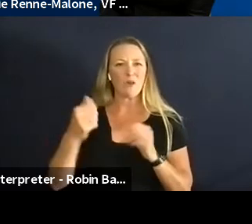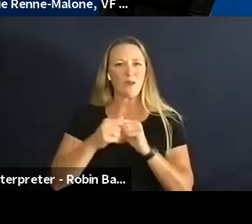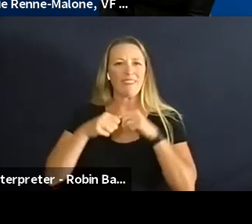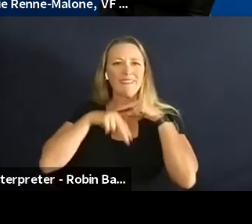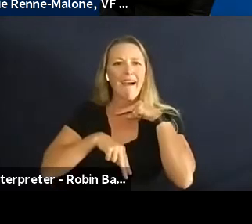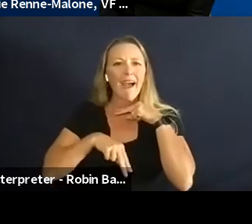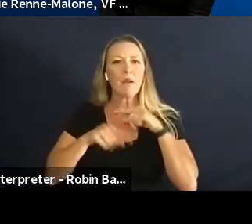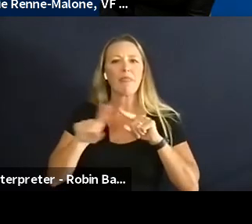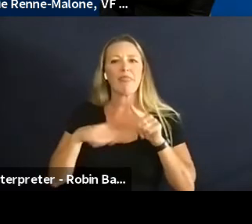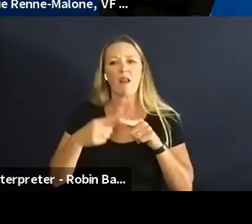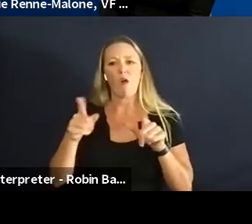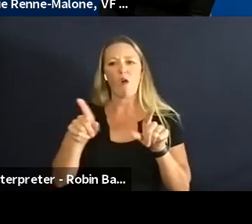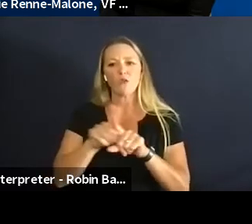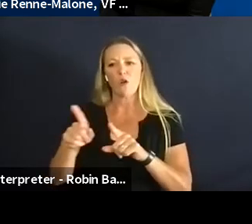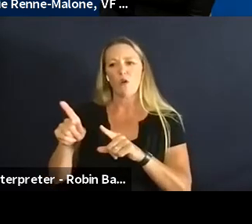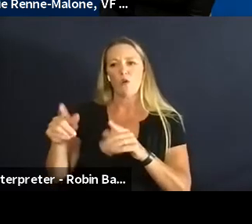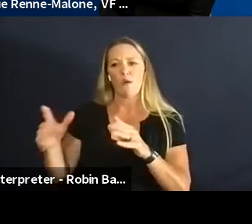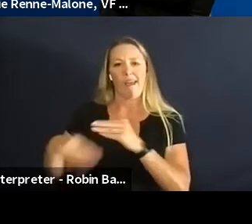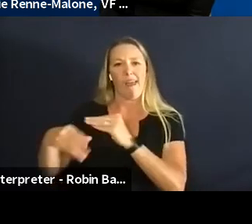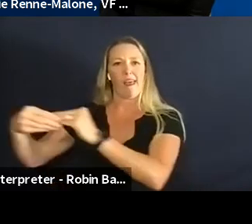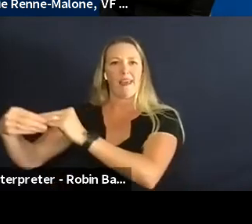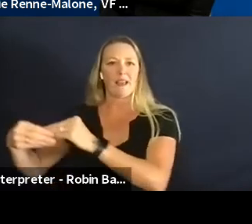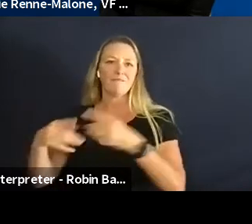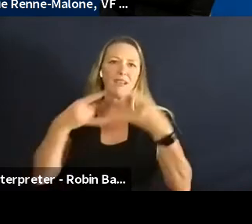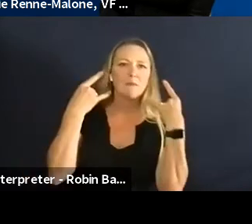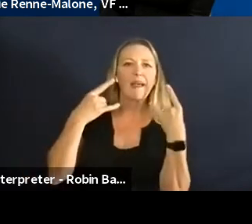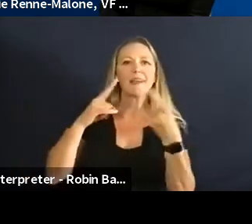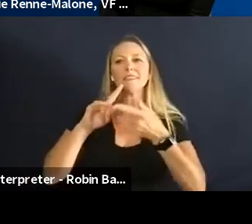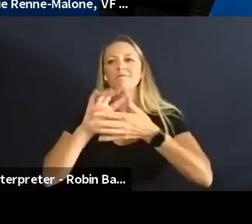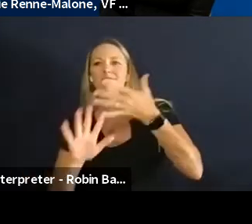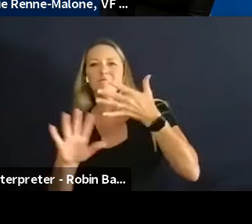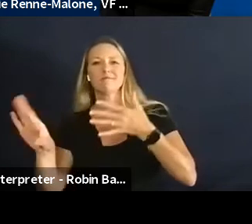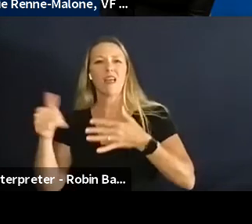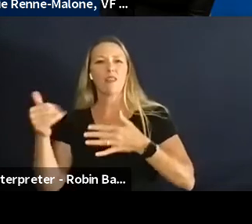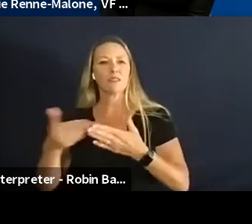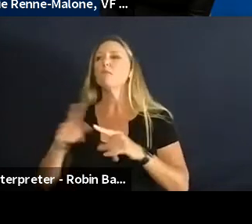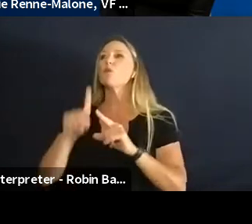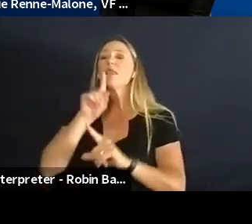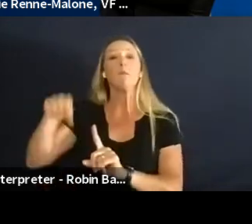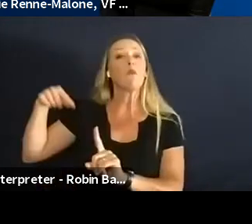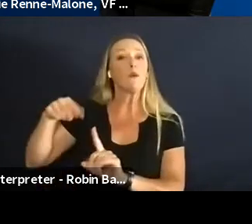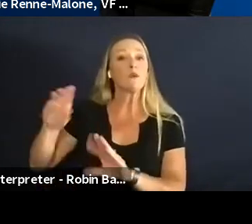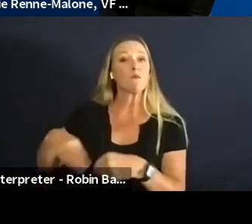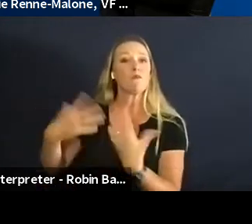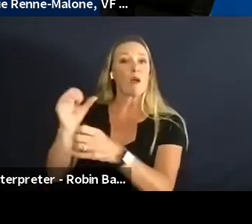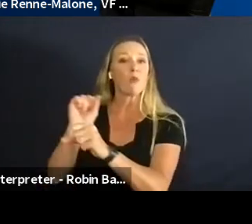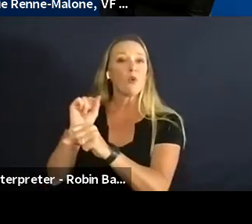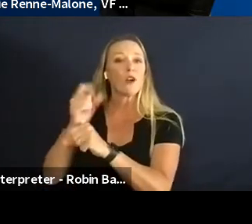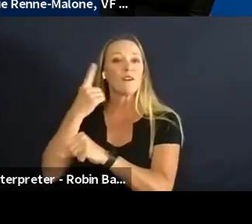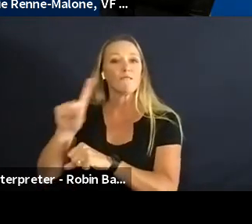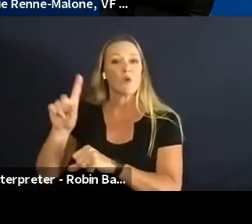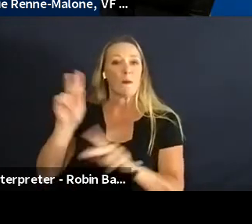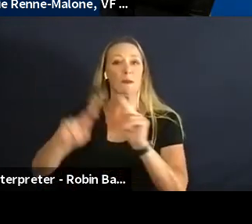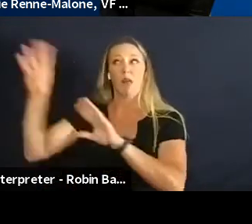to some other items but again it was their mission was for refugees to come over and to have a